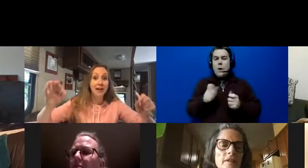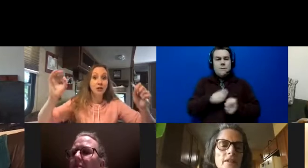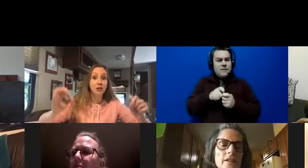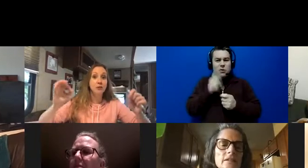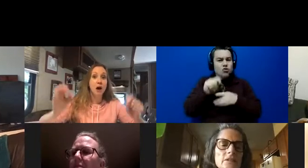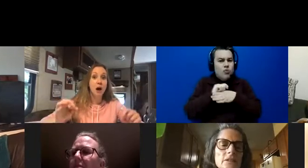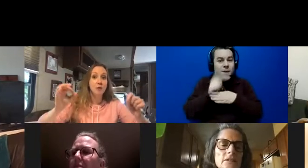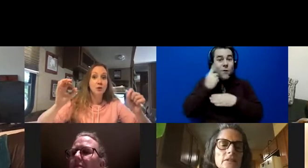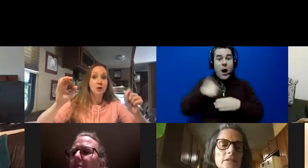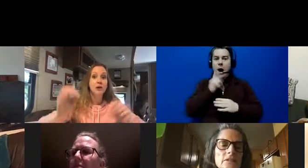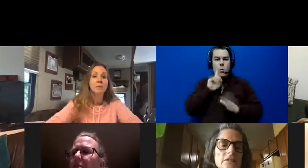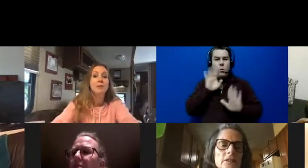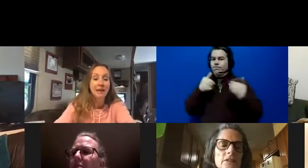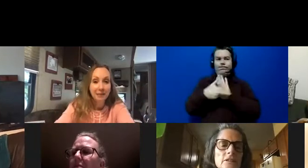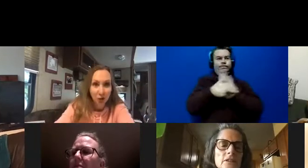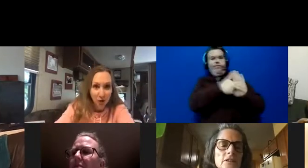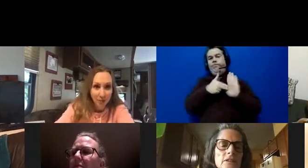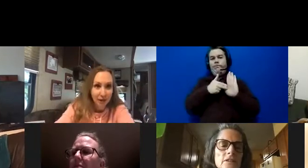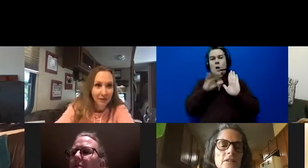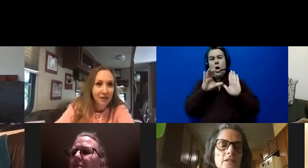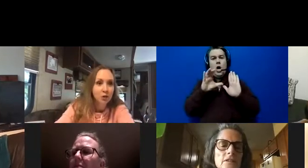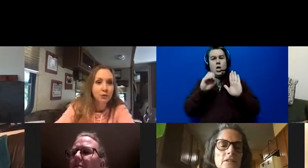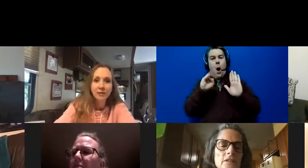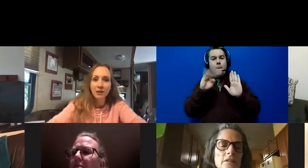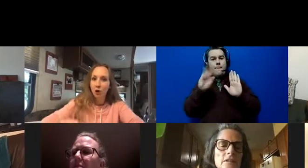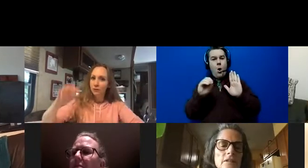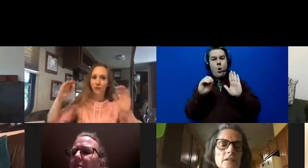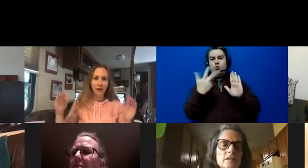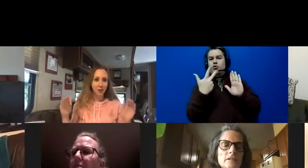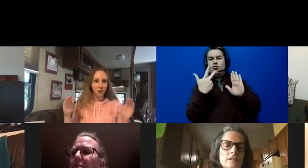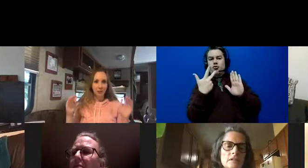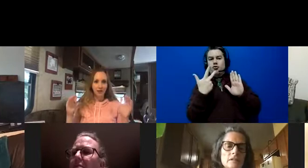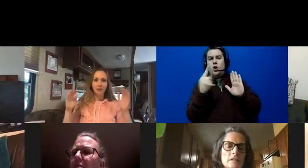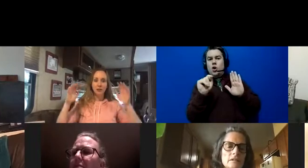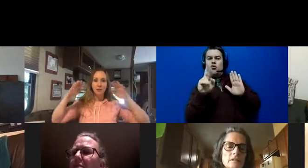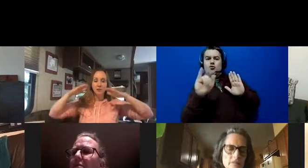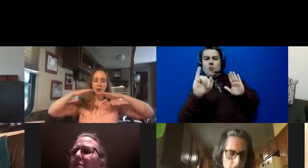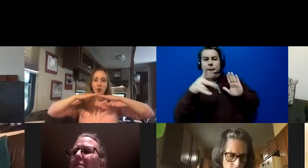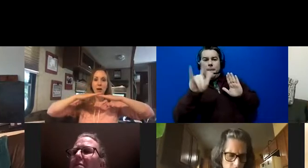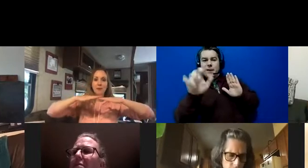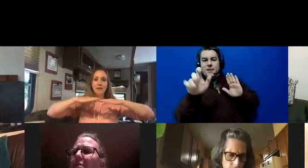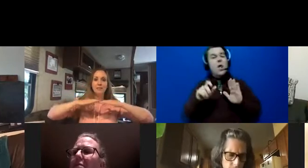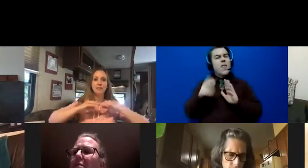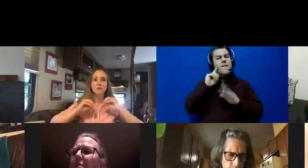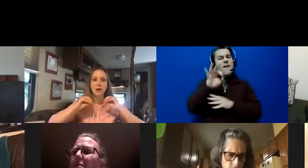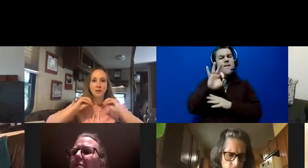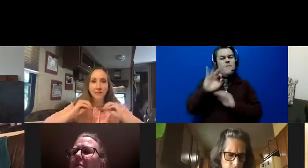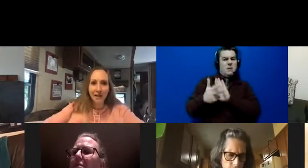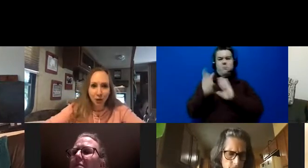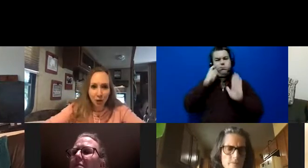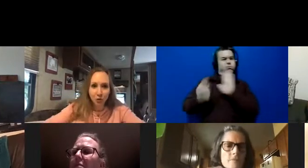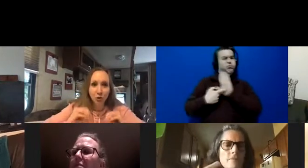flagship combo Plexus TriPlex, the reason they call this flagship is the TriPlex is